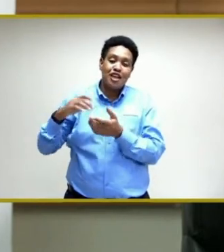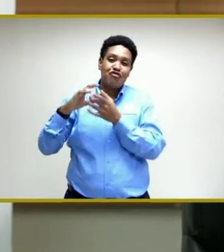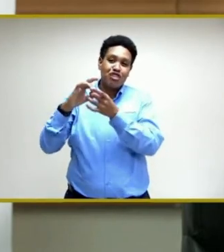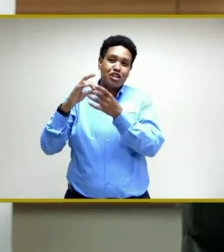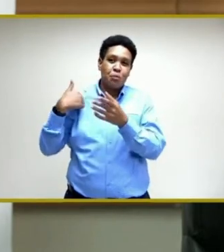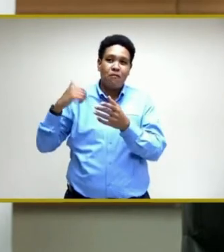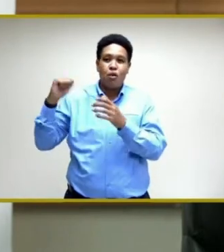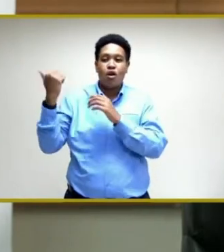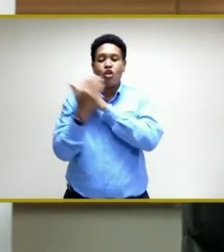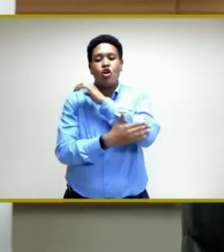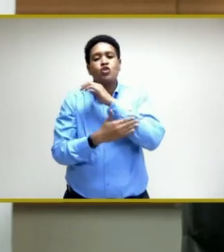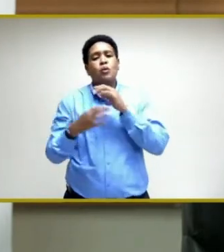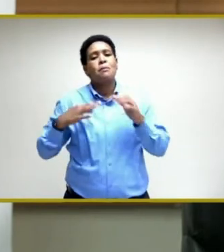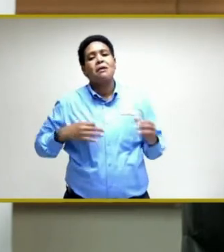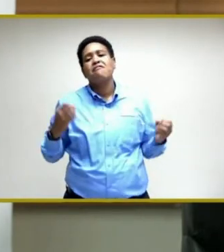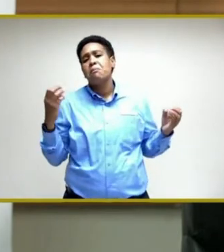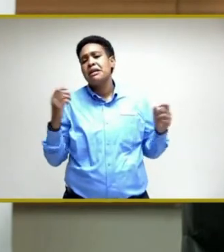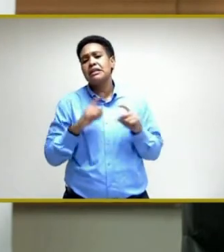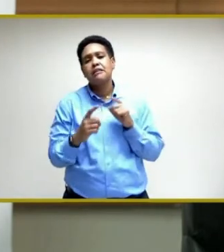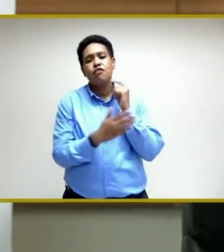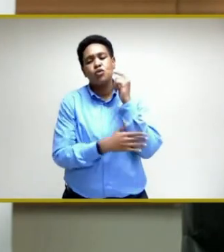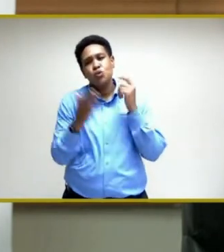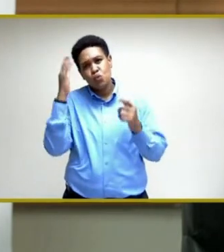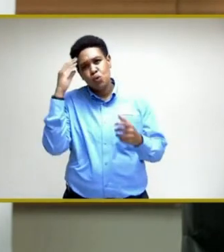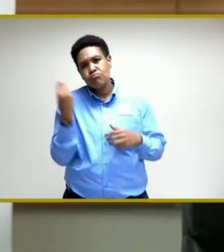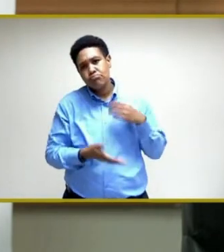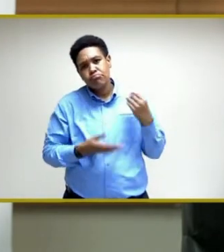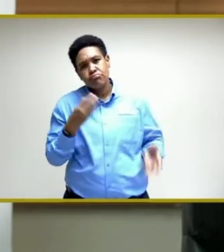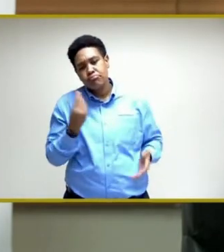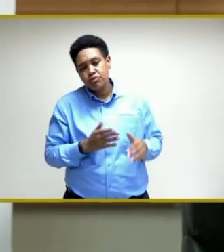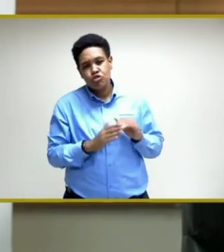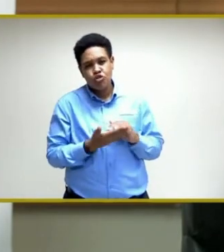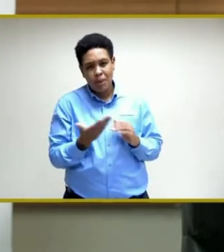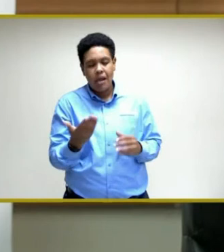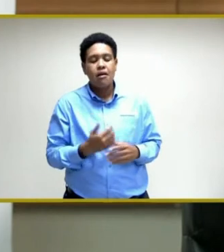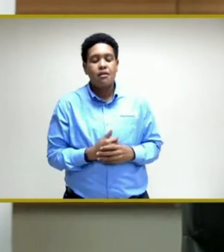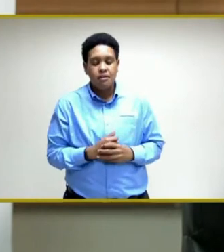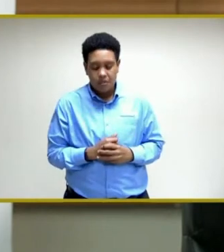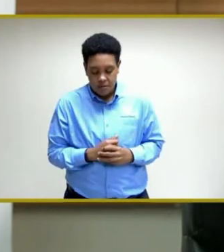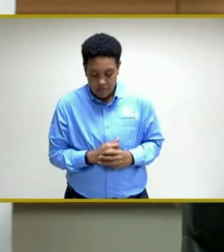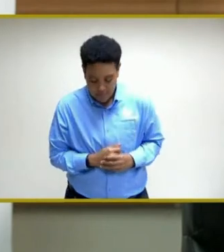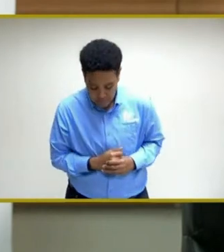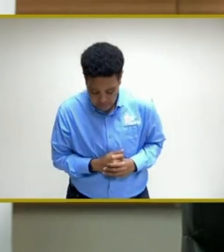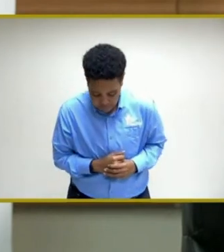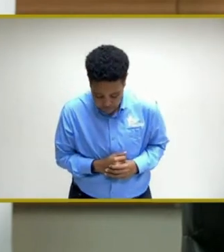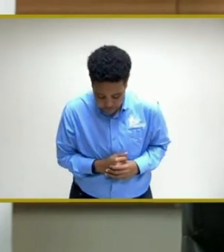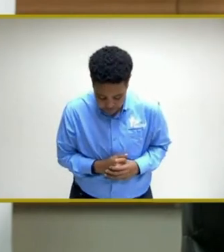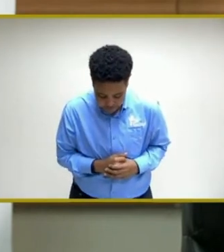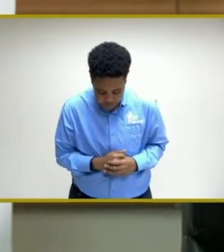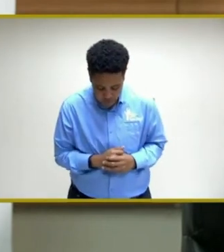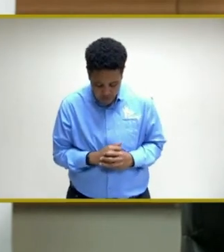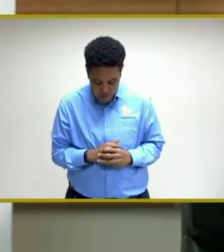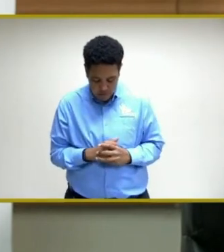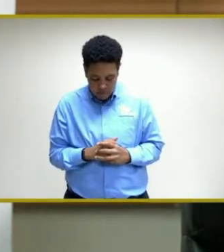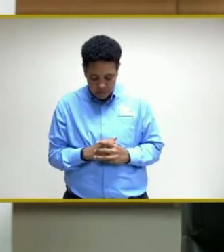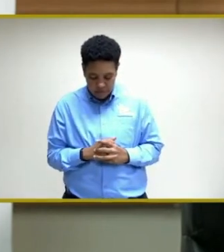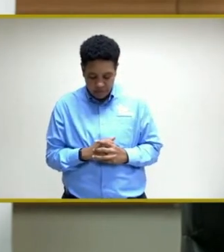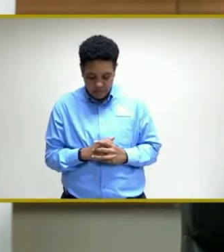and very grateful, and we have benefited from a number of countries, as you know, but it does, because of the